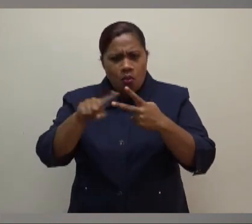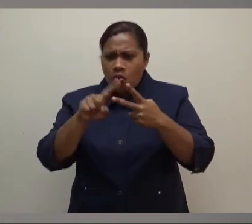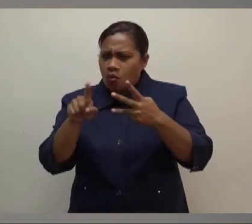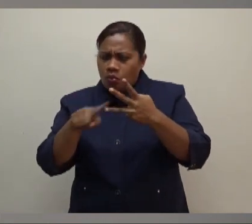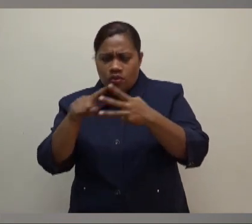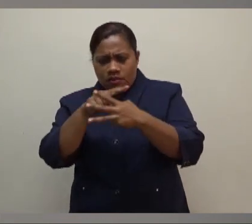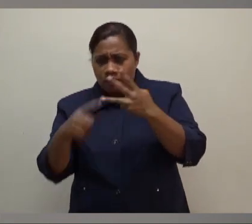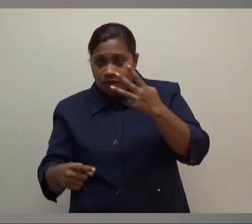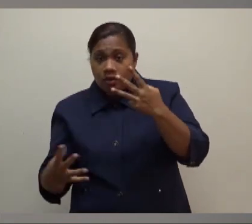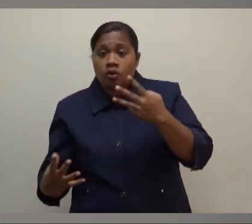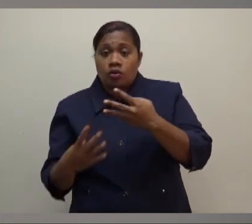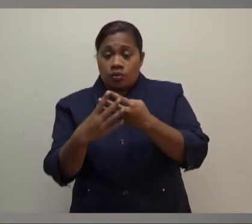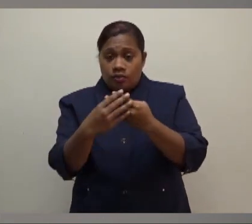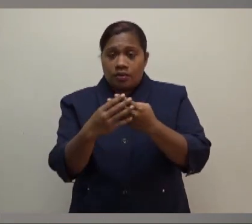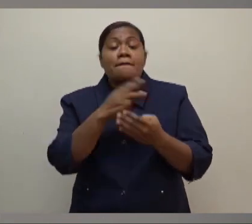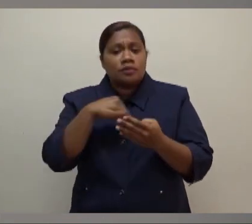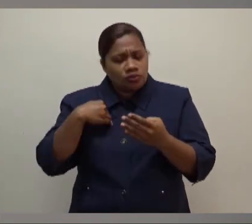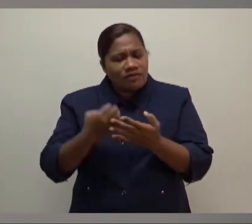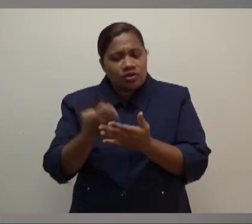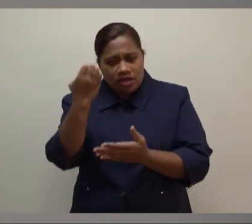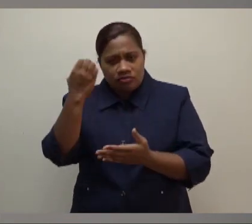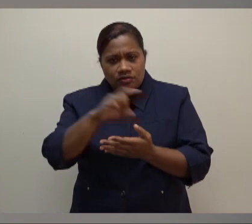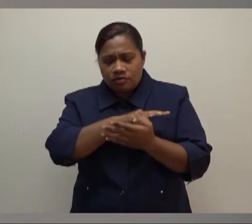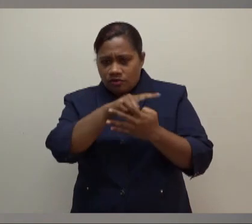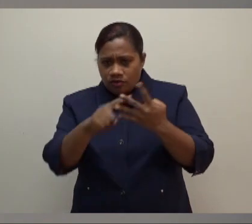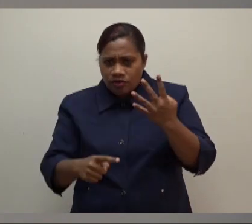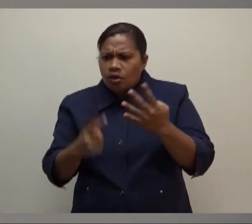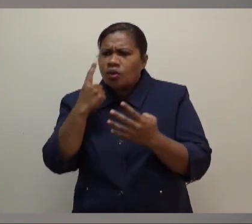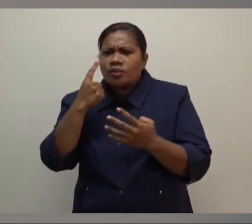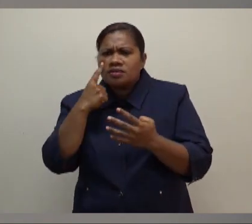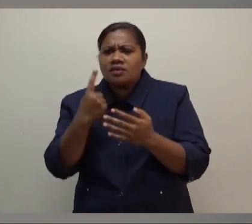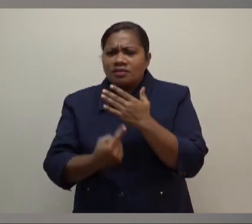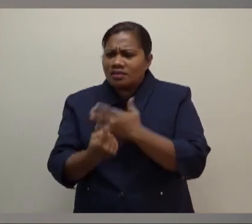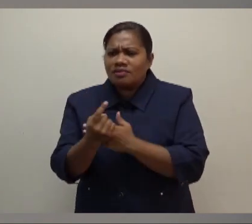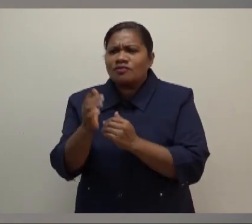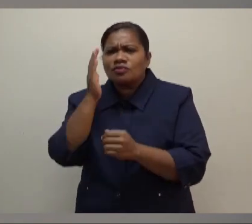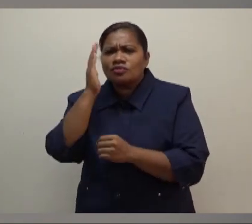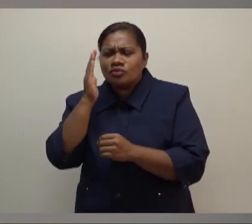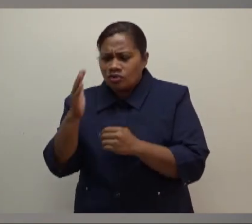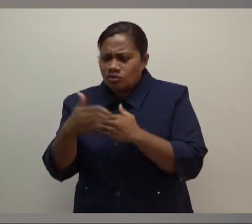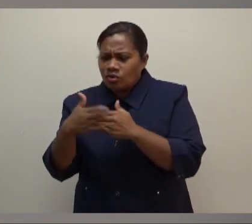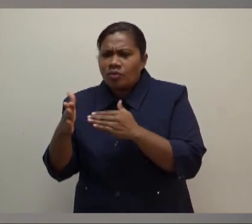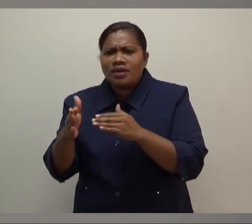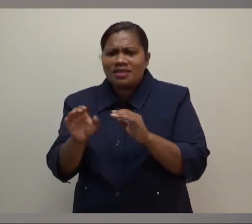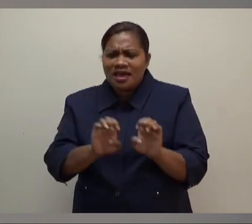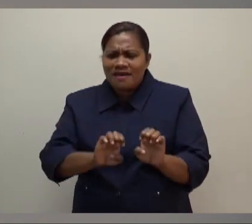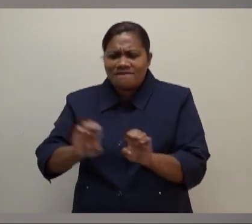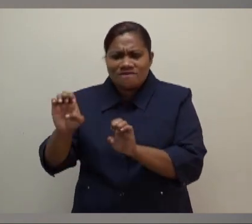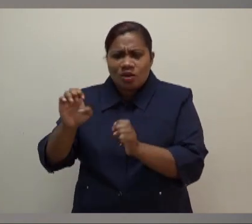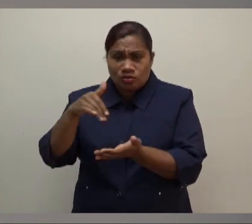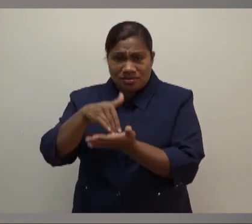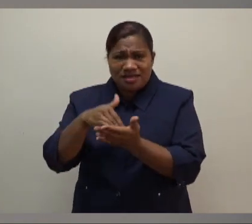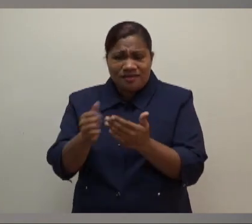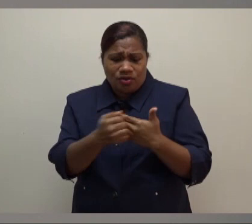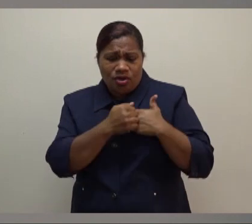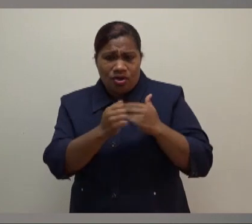We're all in there, even Ministry of Education. We have seen requests now for some of the schools to be opened up as evacuation centers because some of the